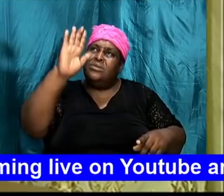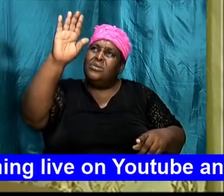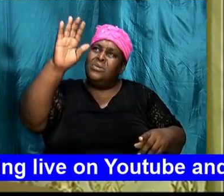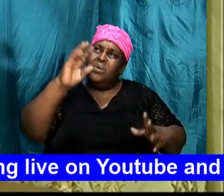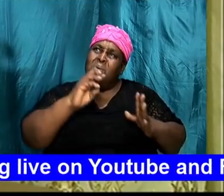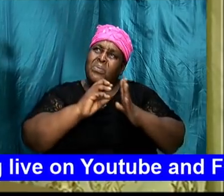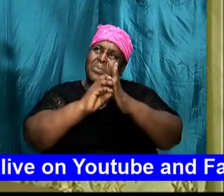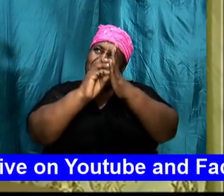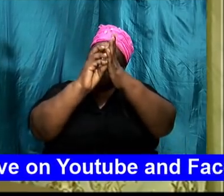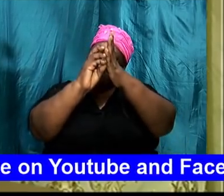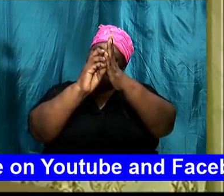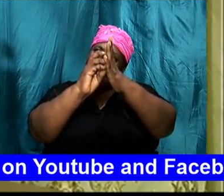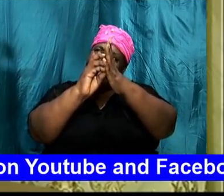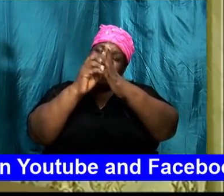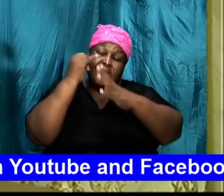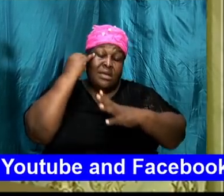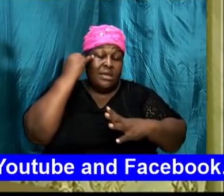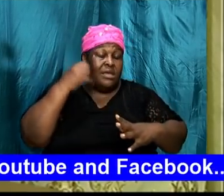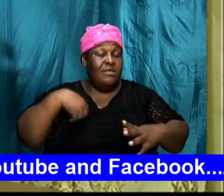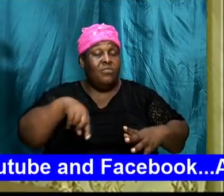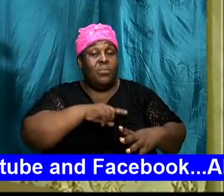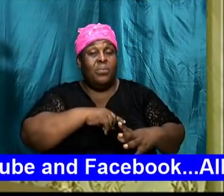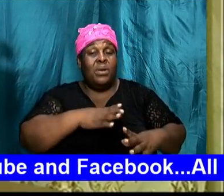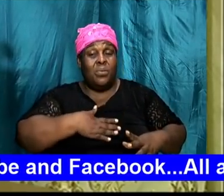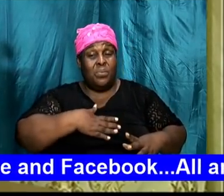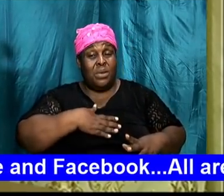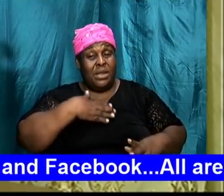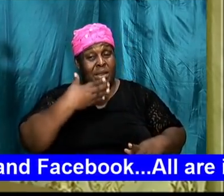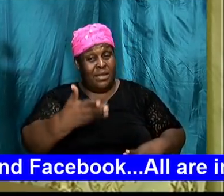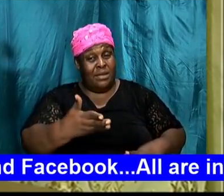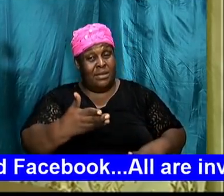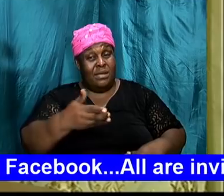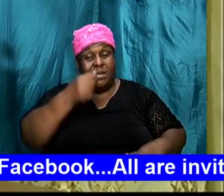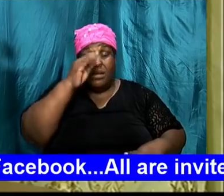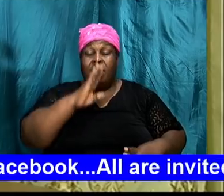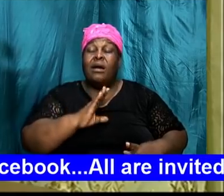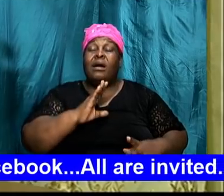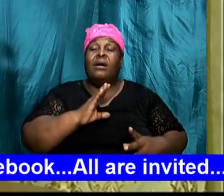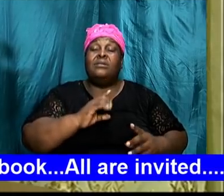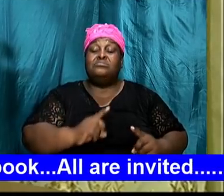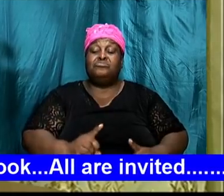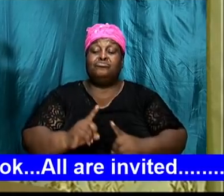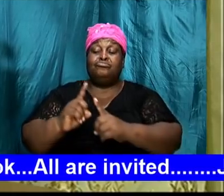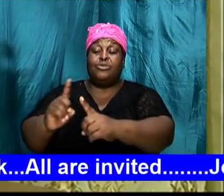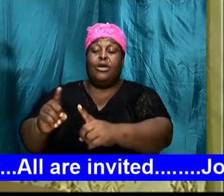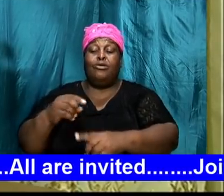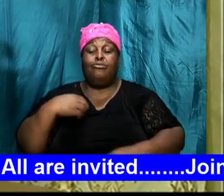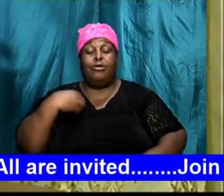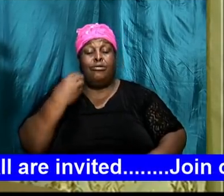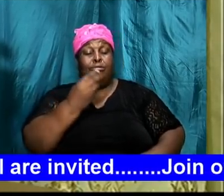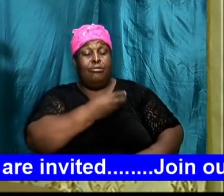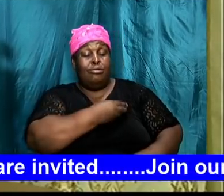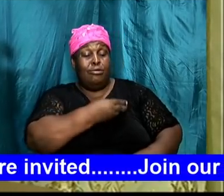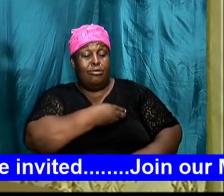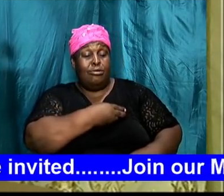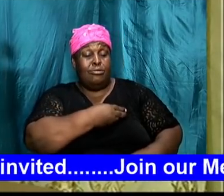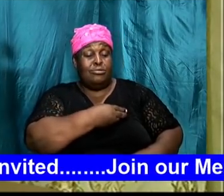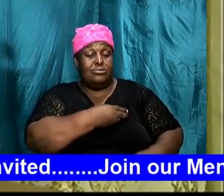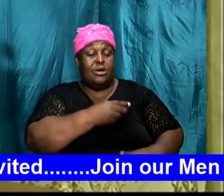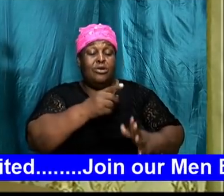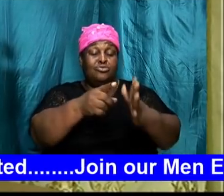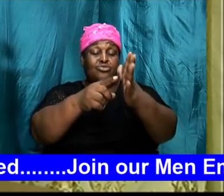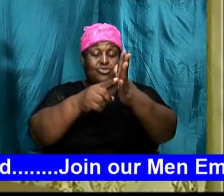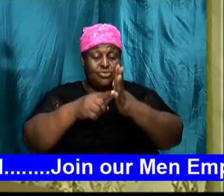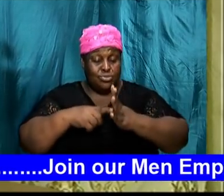and if we are willing God will direct us he will show us what it is that he